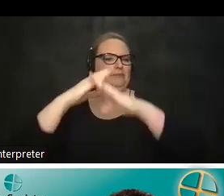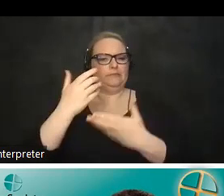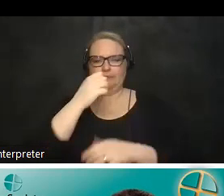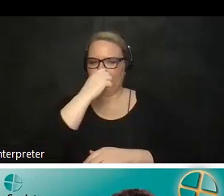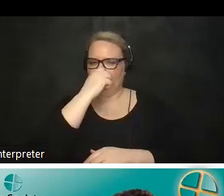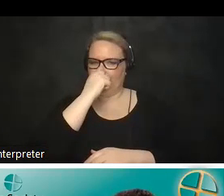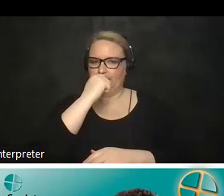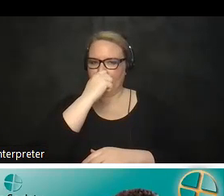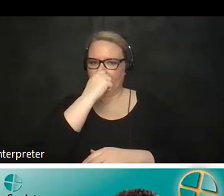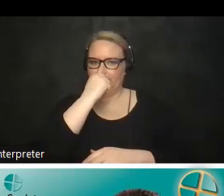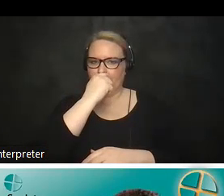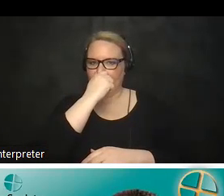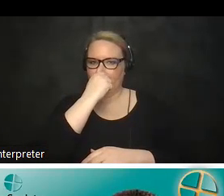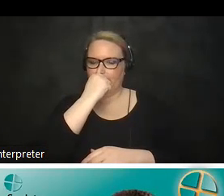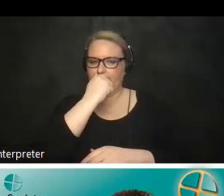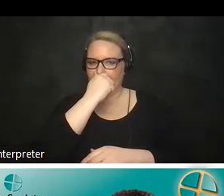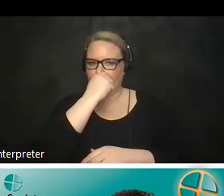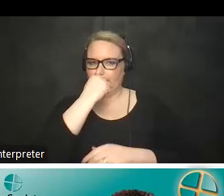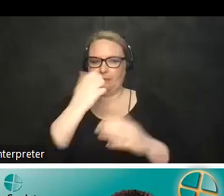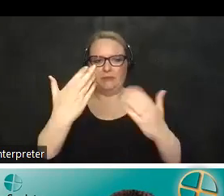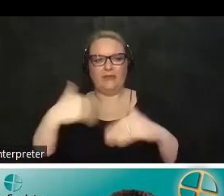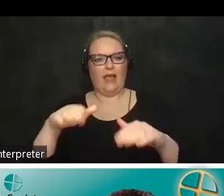um next slide